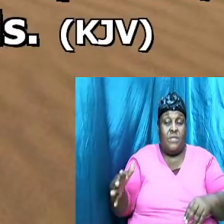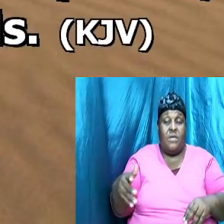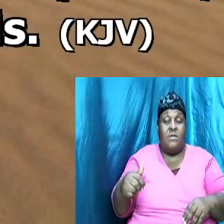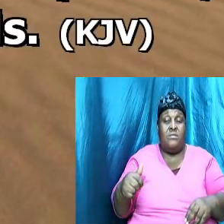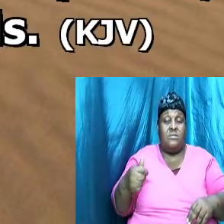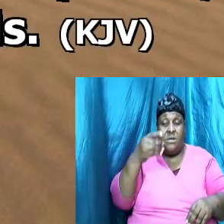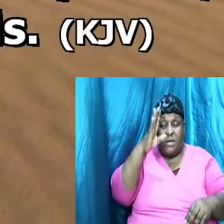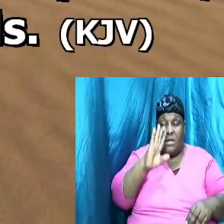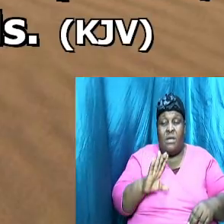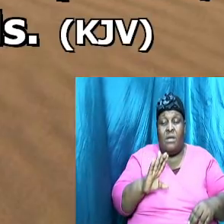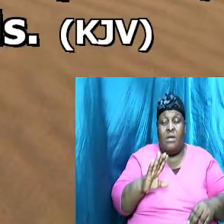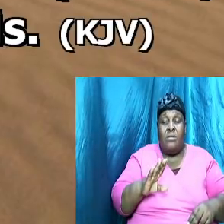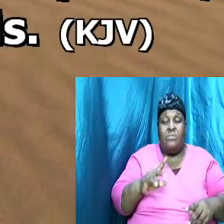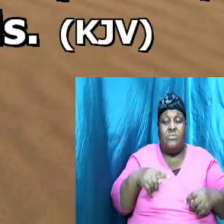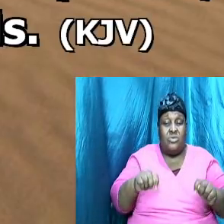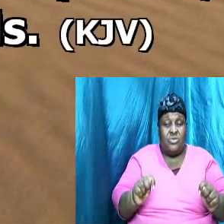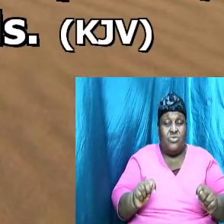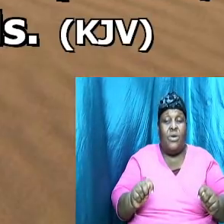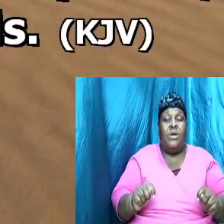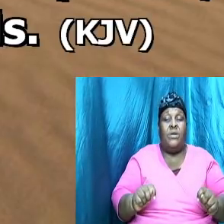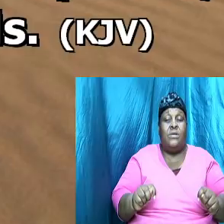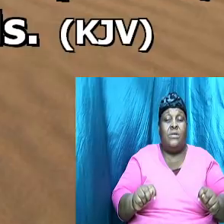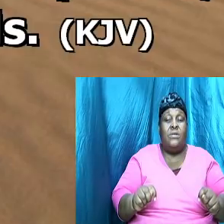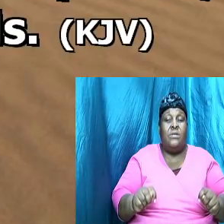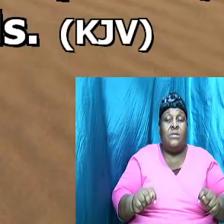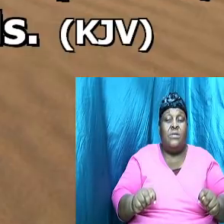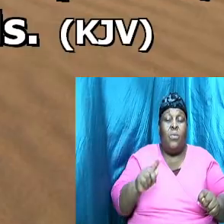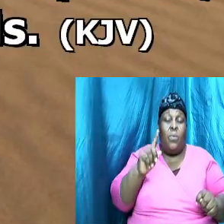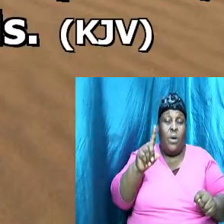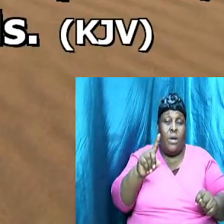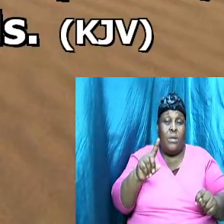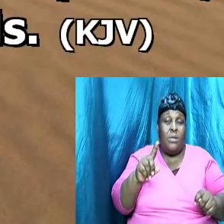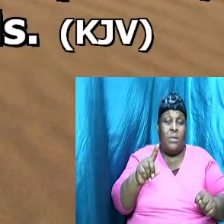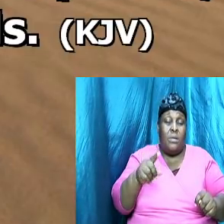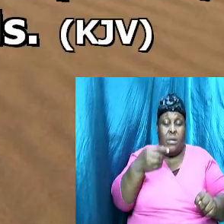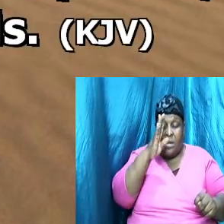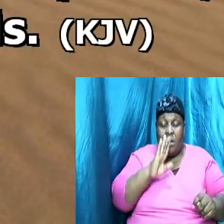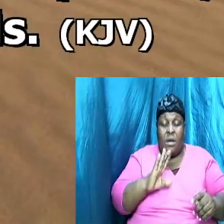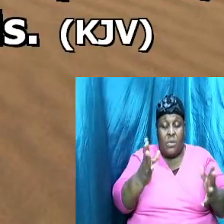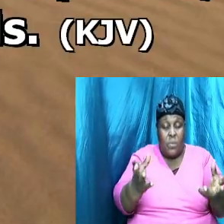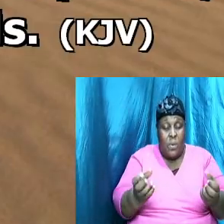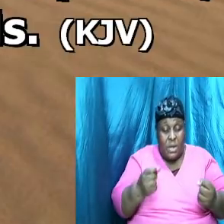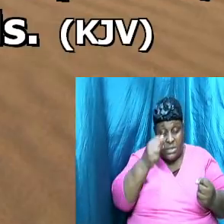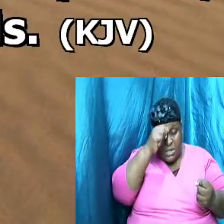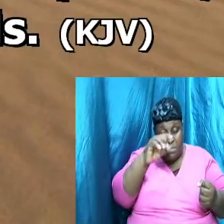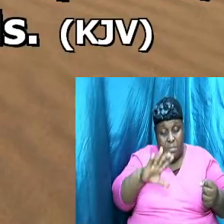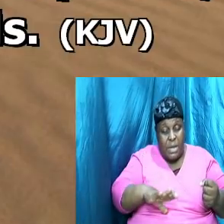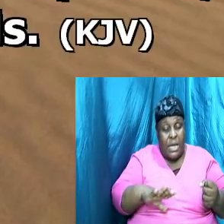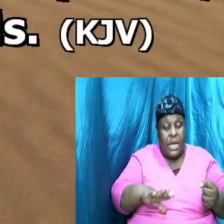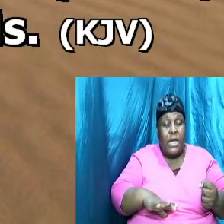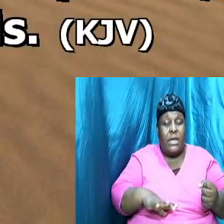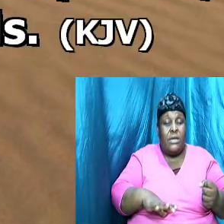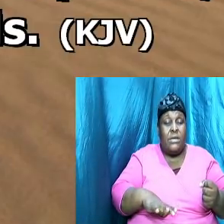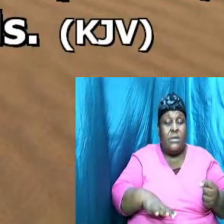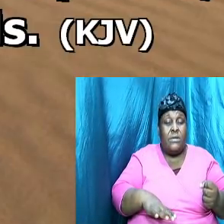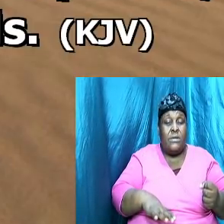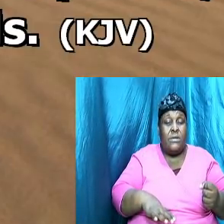man and onwards one he wanted man to reflect him